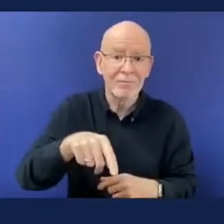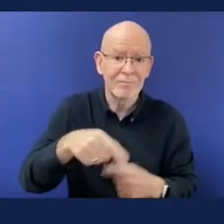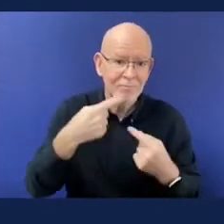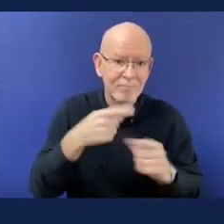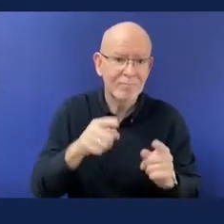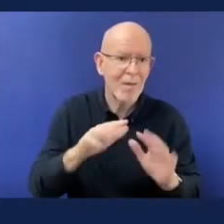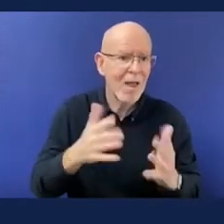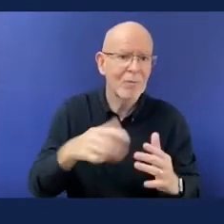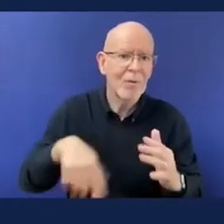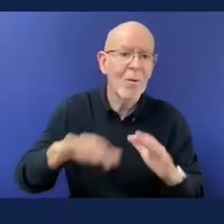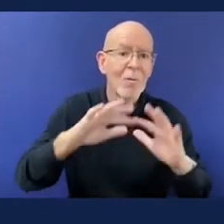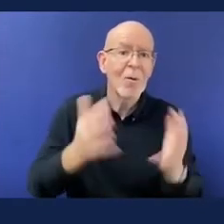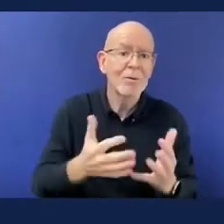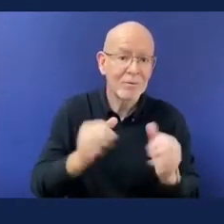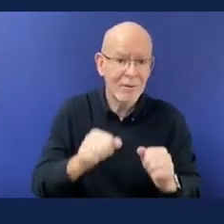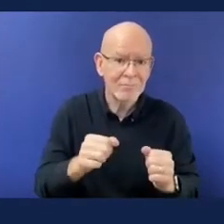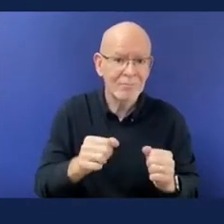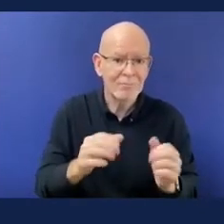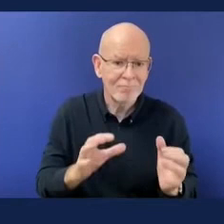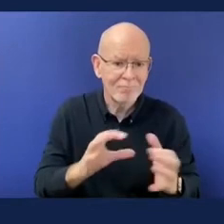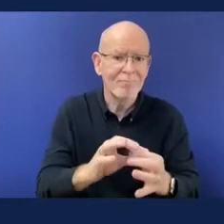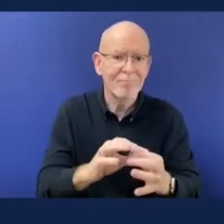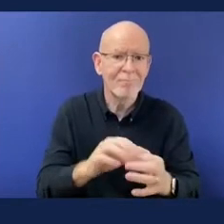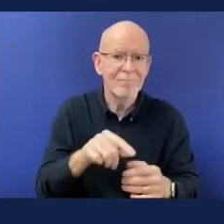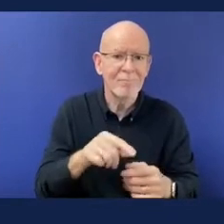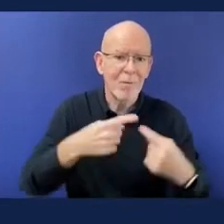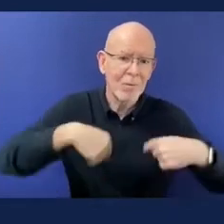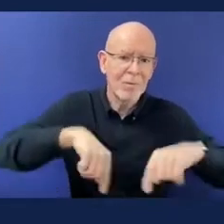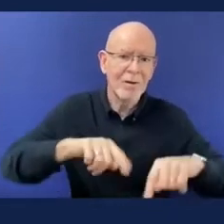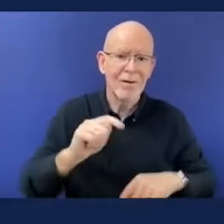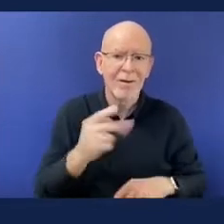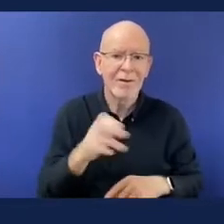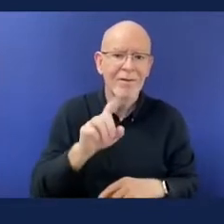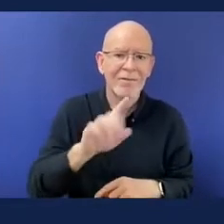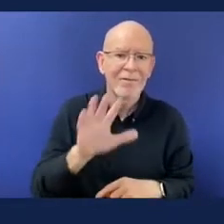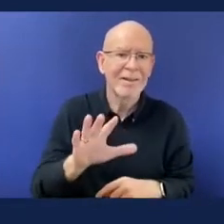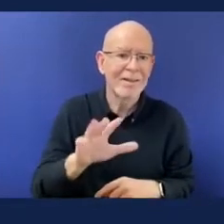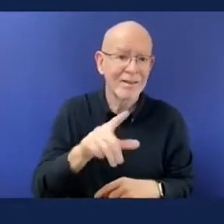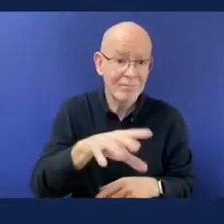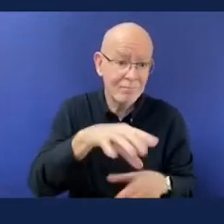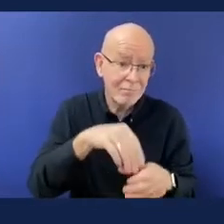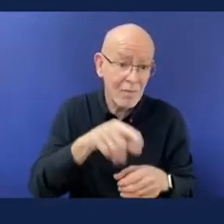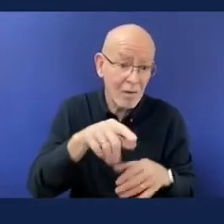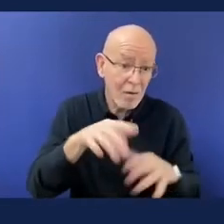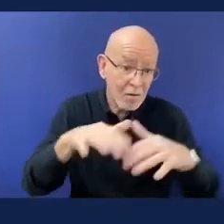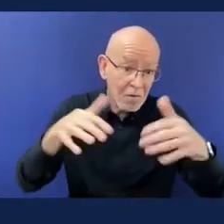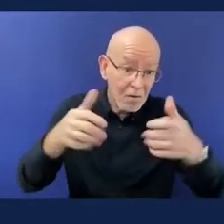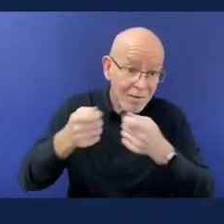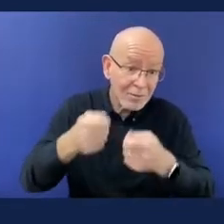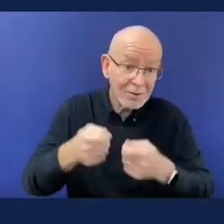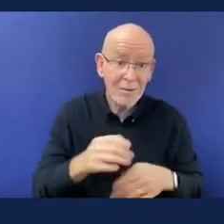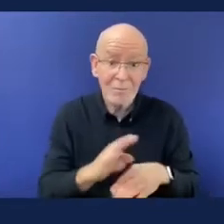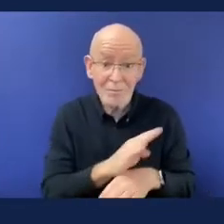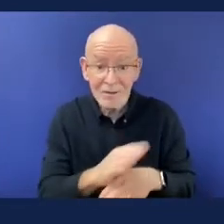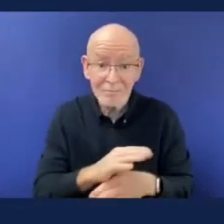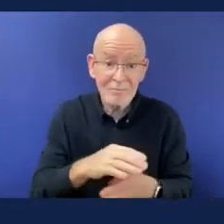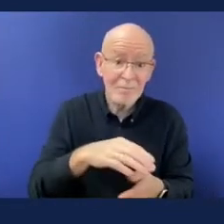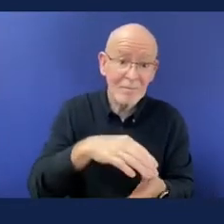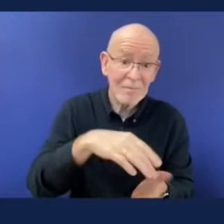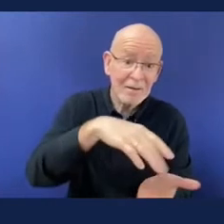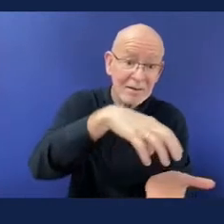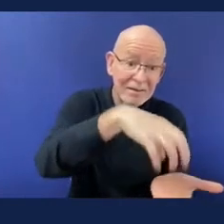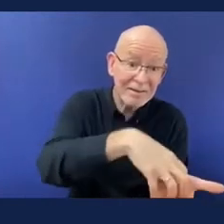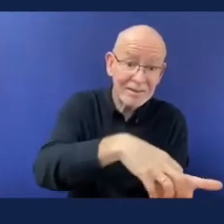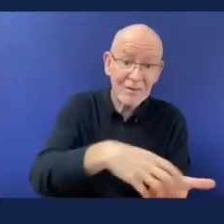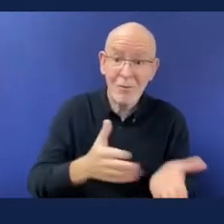and using the influence that we've got we're going to make people accountable because no longer can disability be forgotten about we